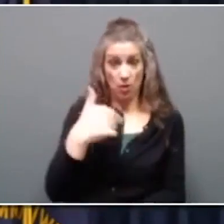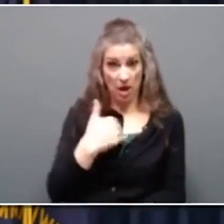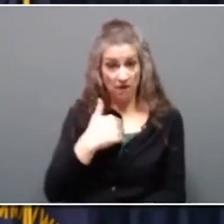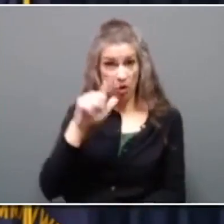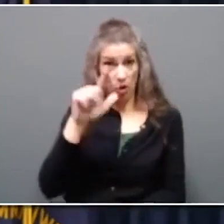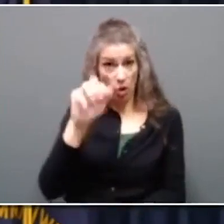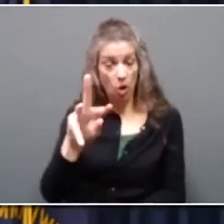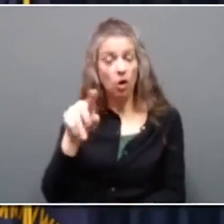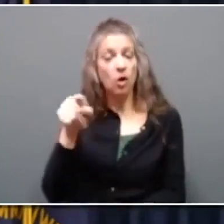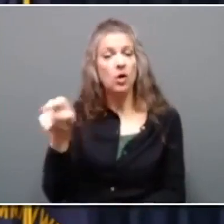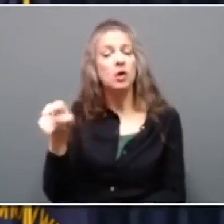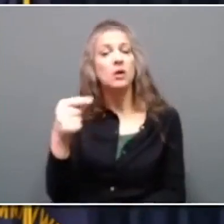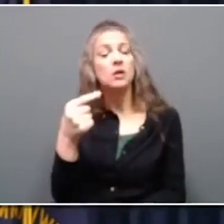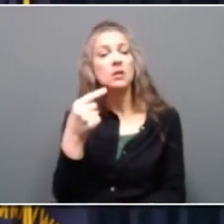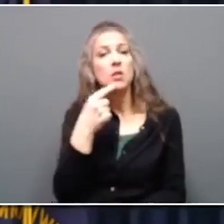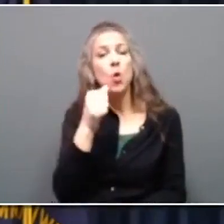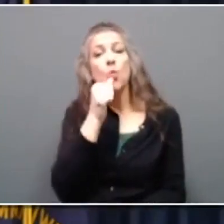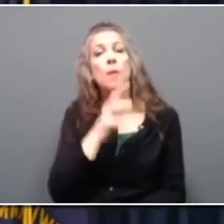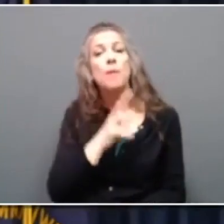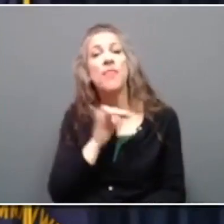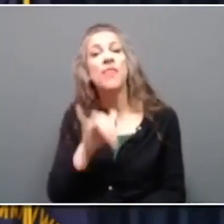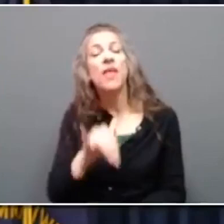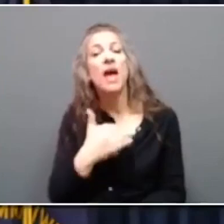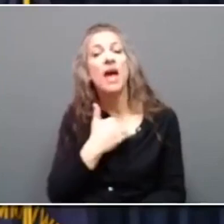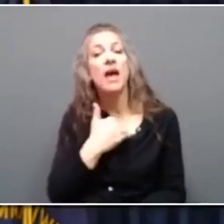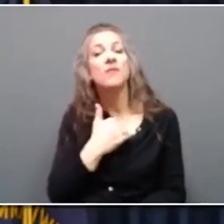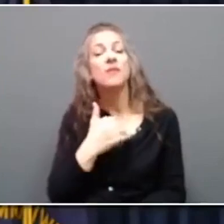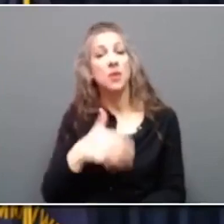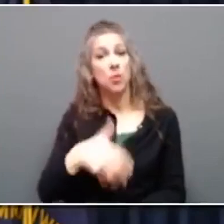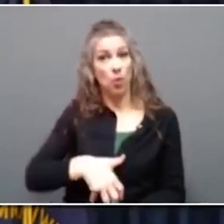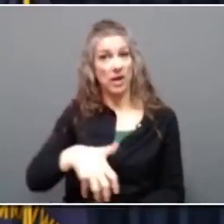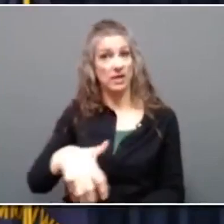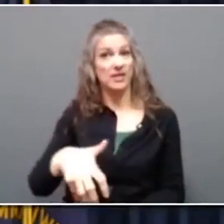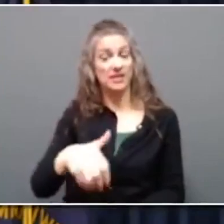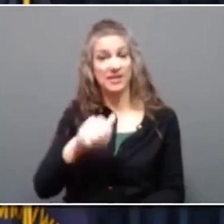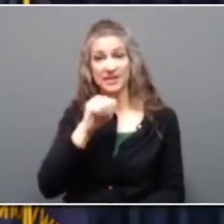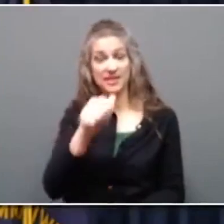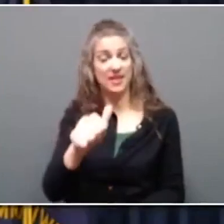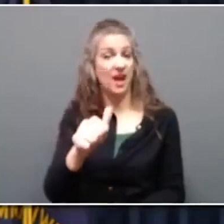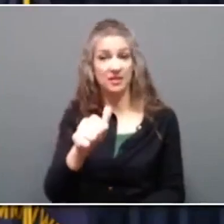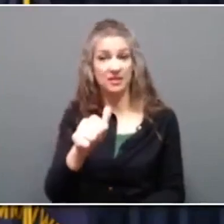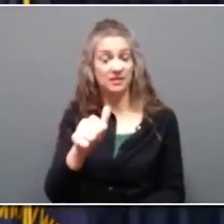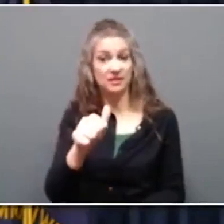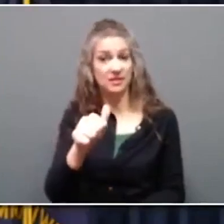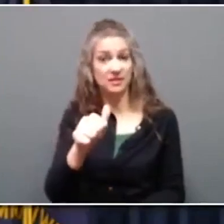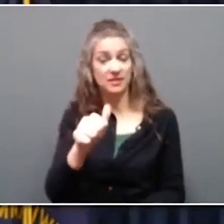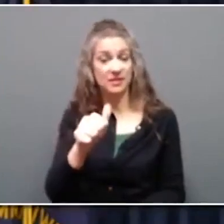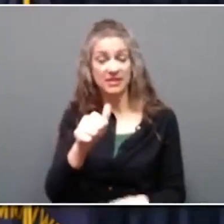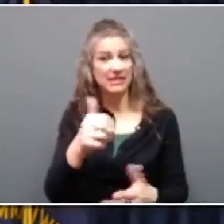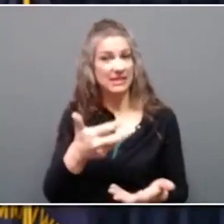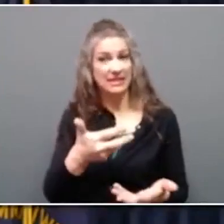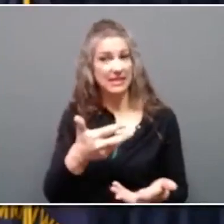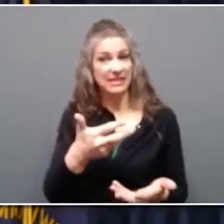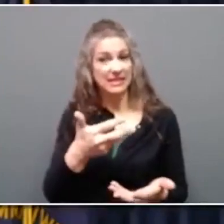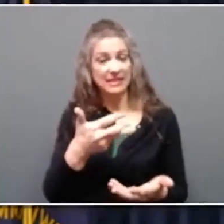women that have non-viable pregnancies still have to oftentimes carry